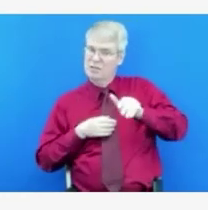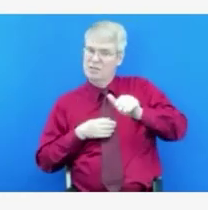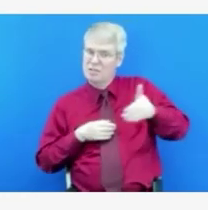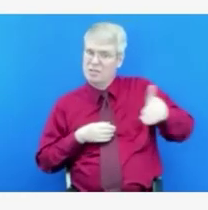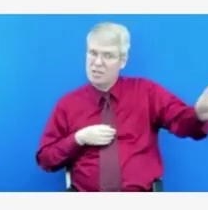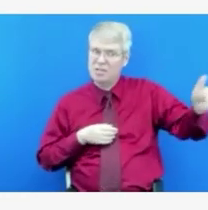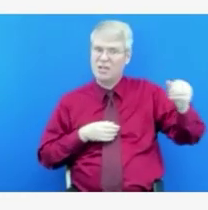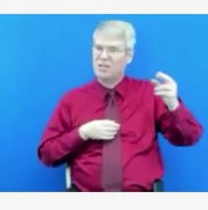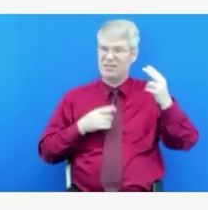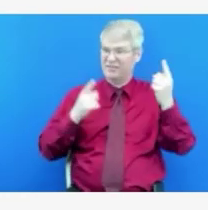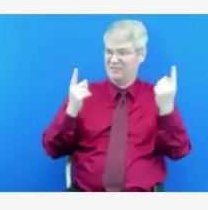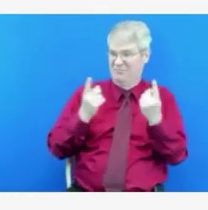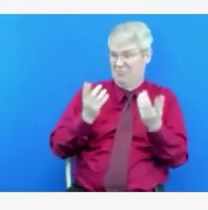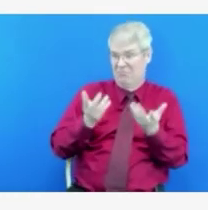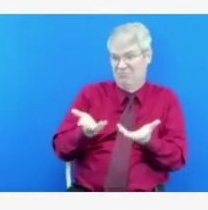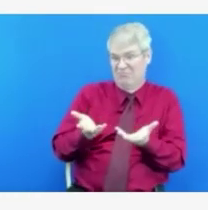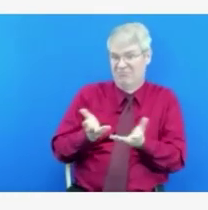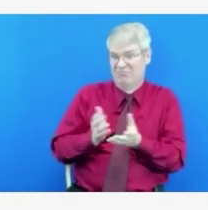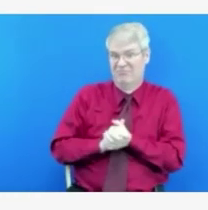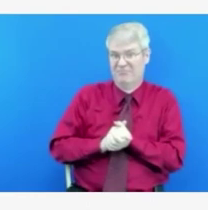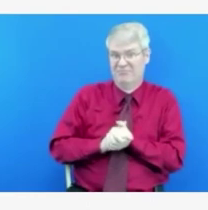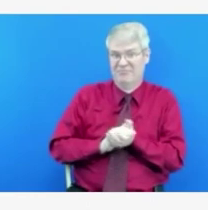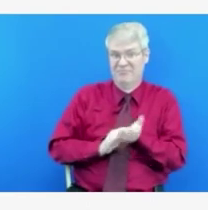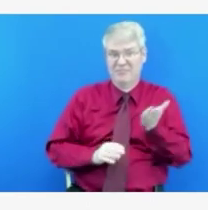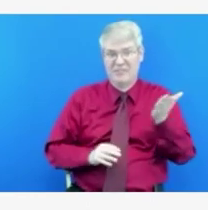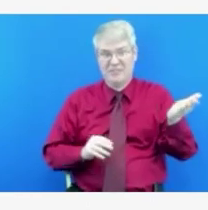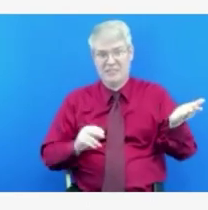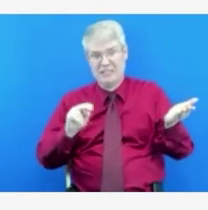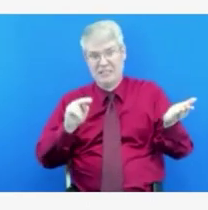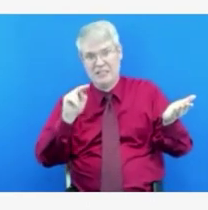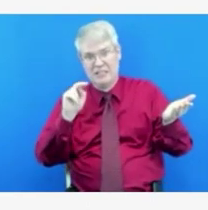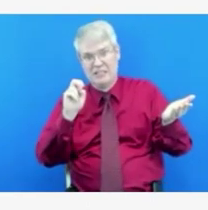go ahead and ask Dr. Nemerson. Dr. Nemerson, go ahead.